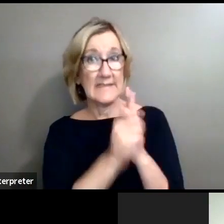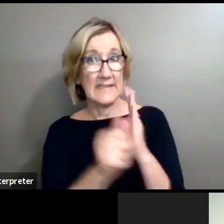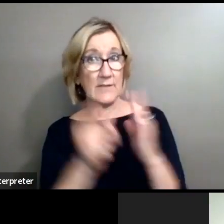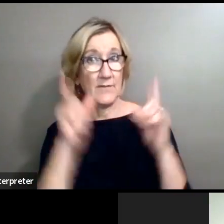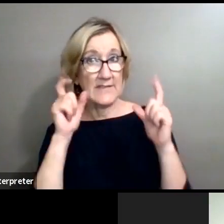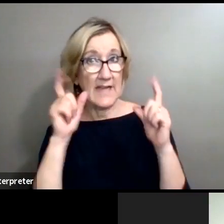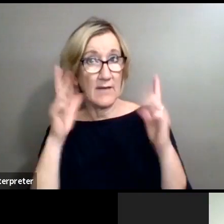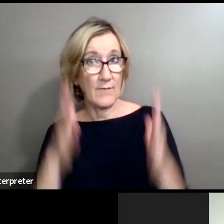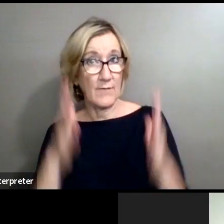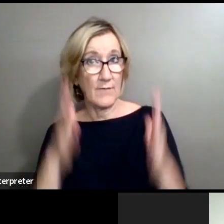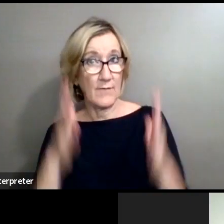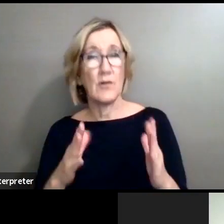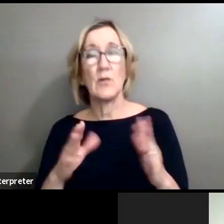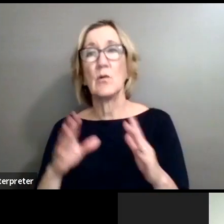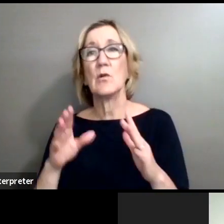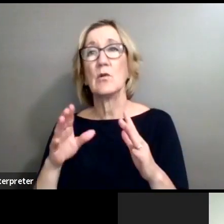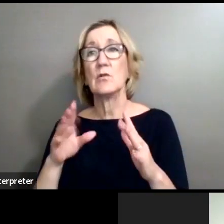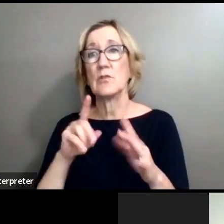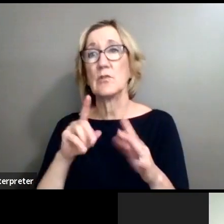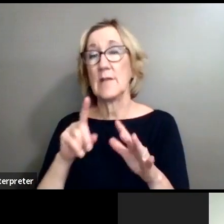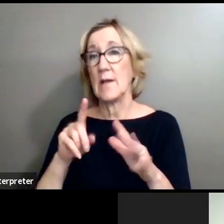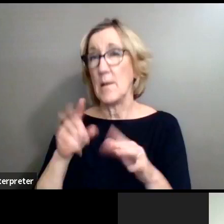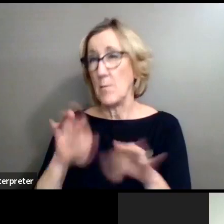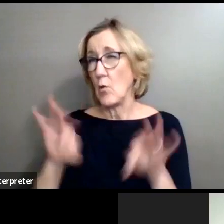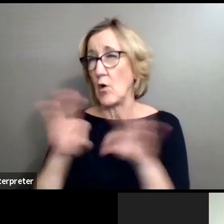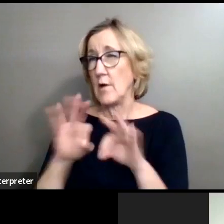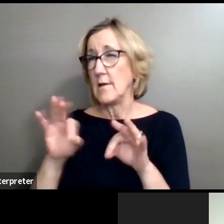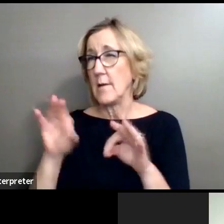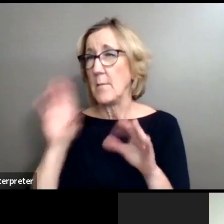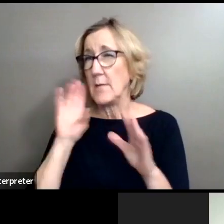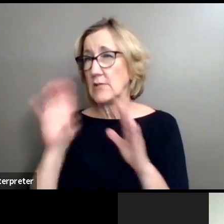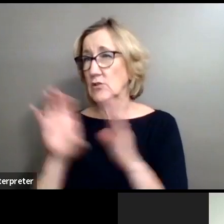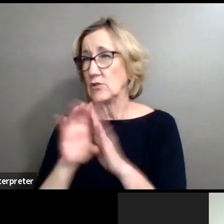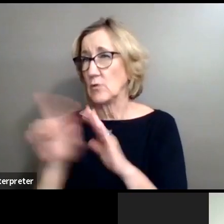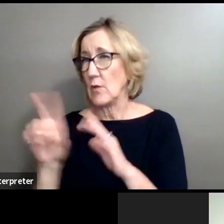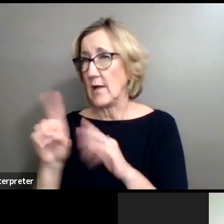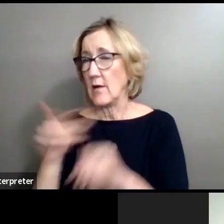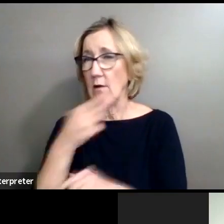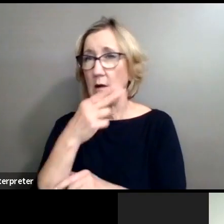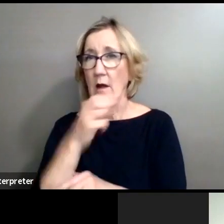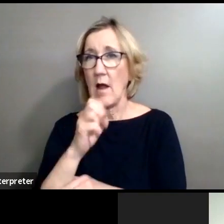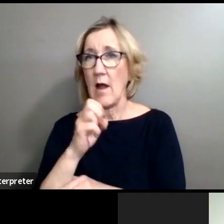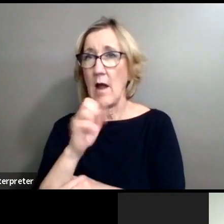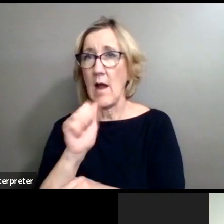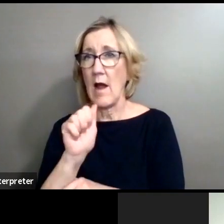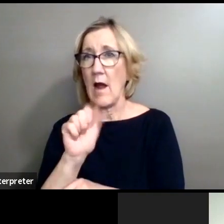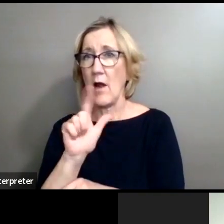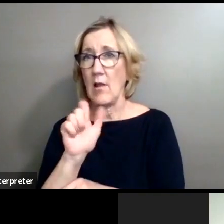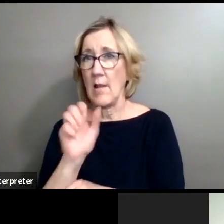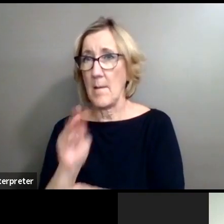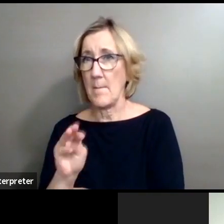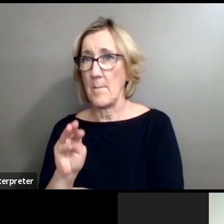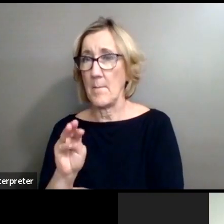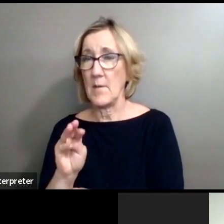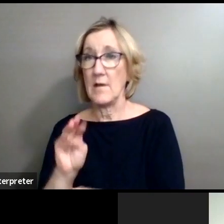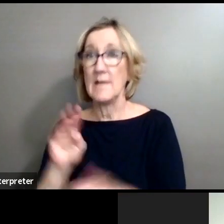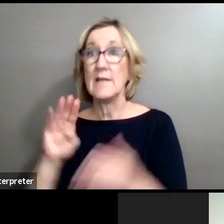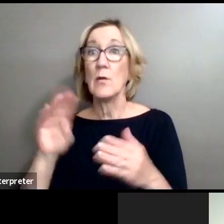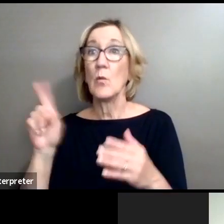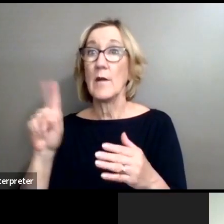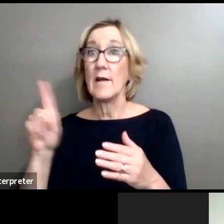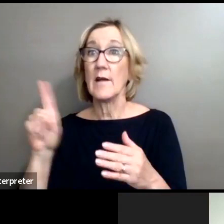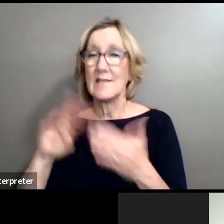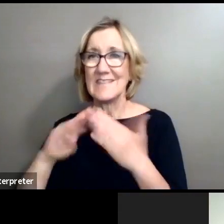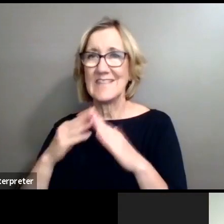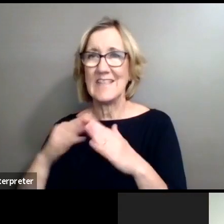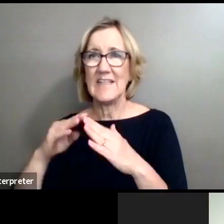throughout a very important era in Harlem. So Harlem is a city in New York, and it showcases the beauty